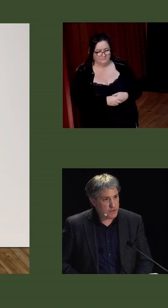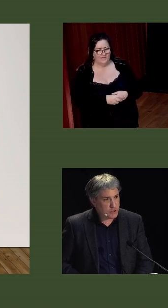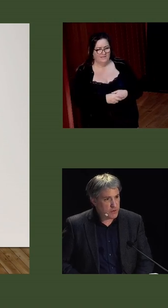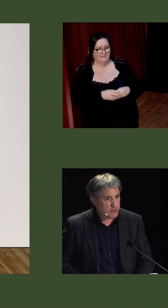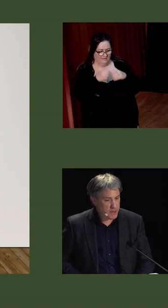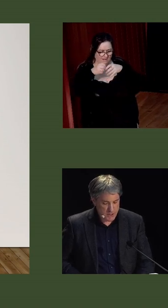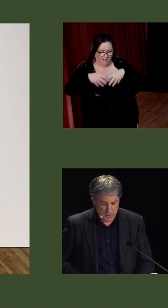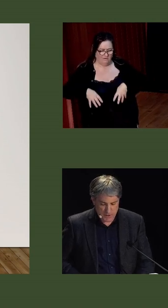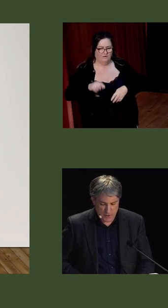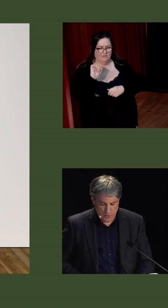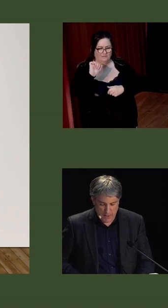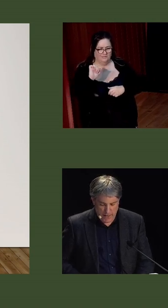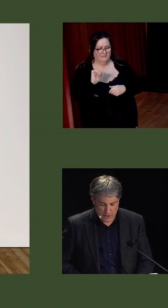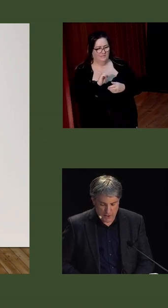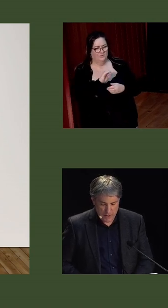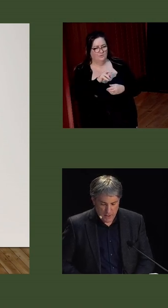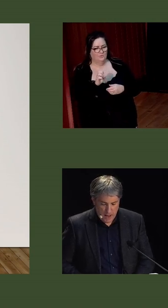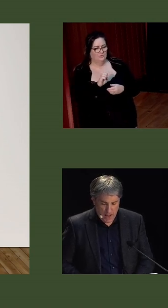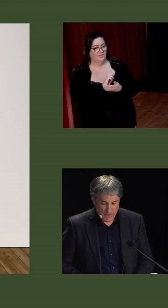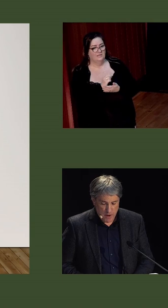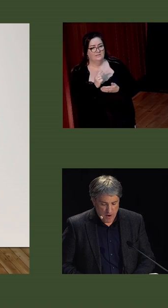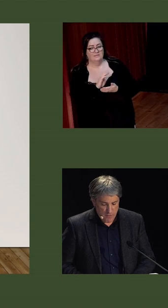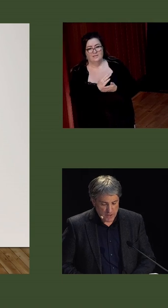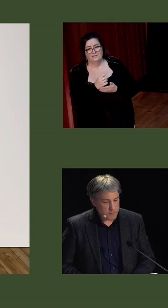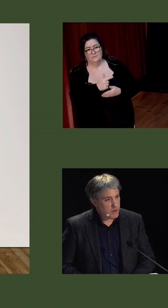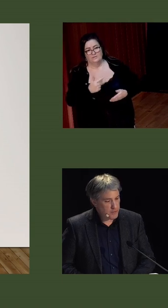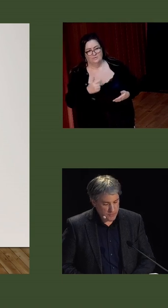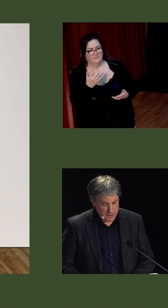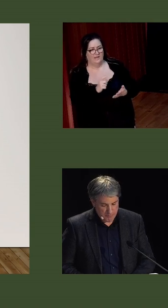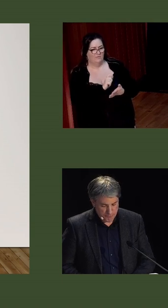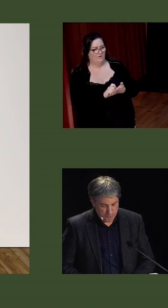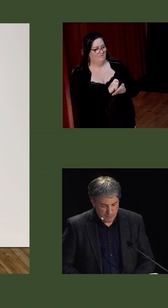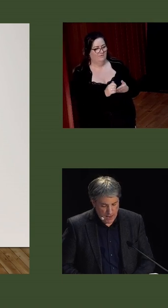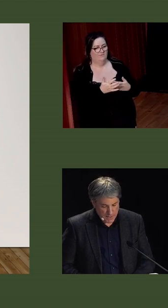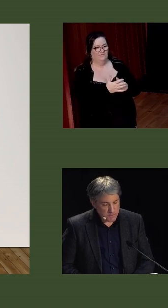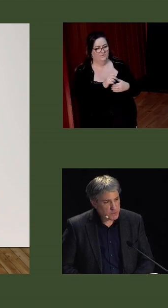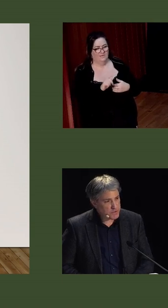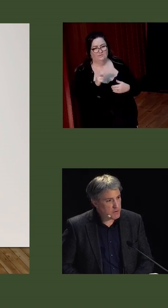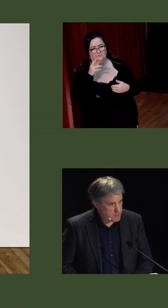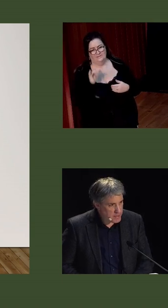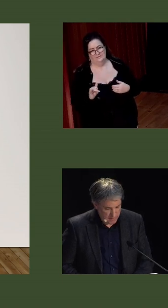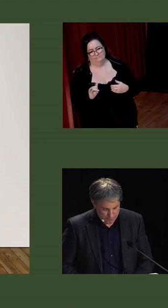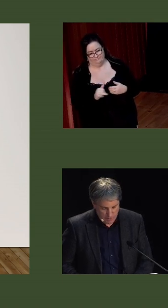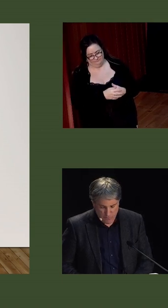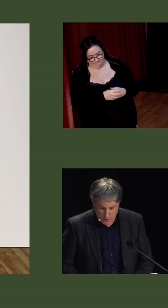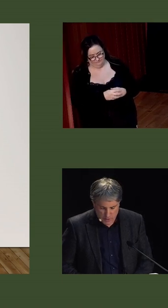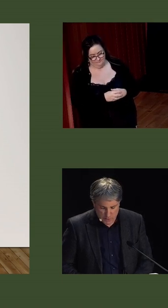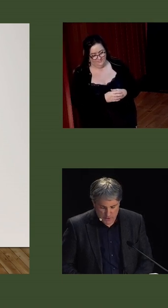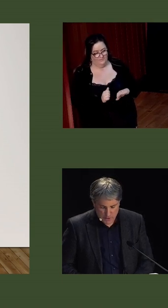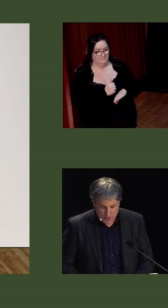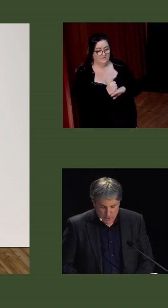treated the June 1922 election as a referendum on the treaty. At its most fundamental,